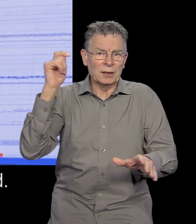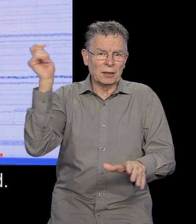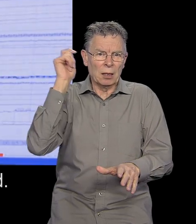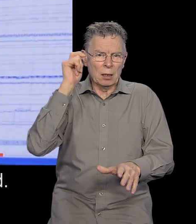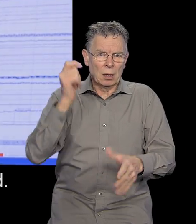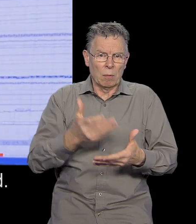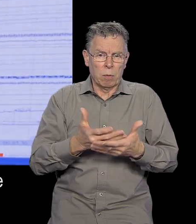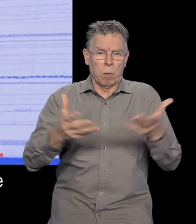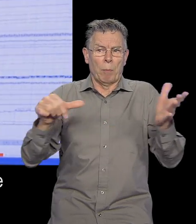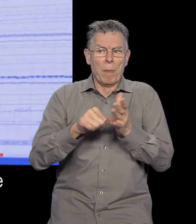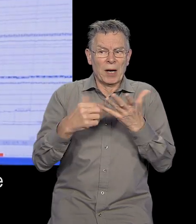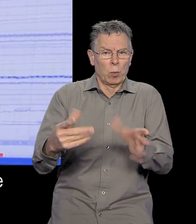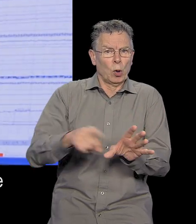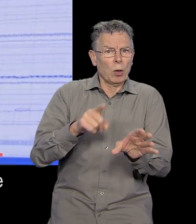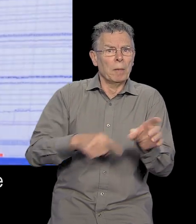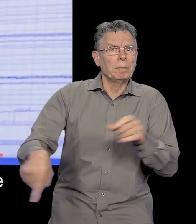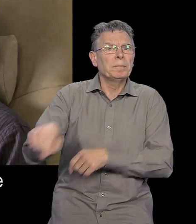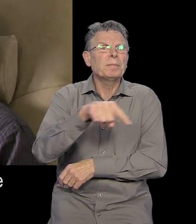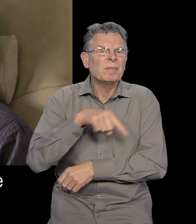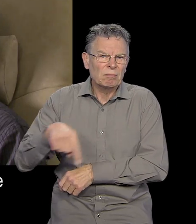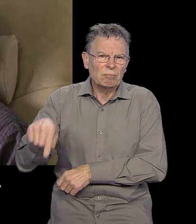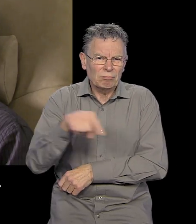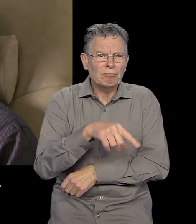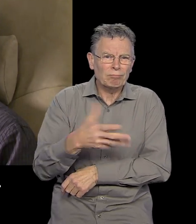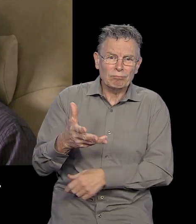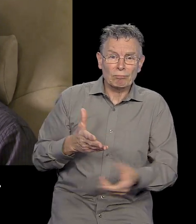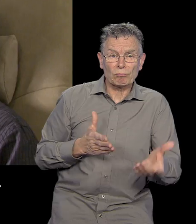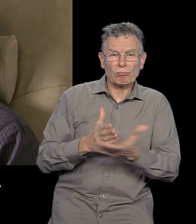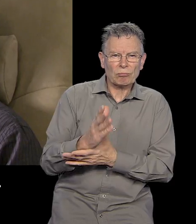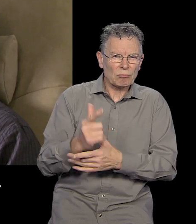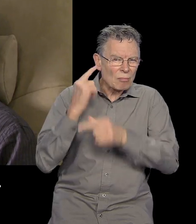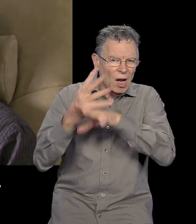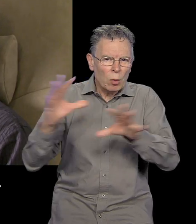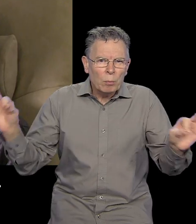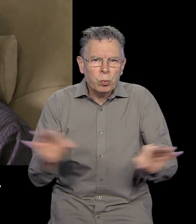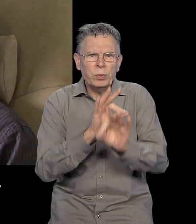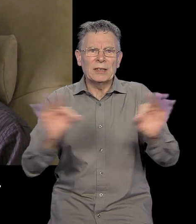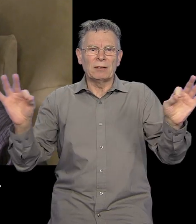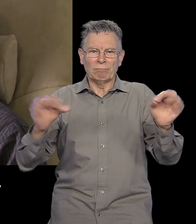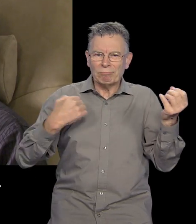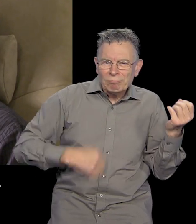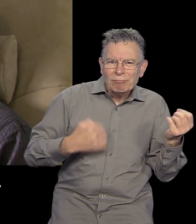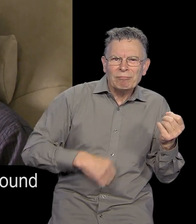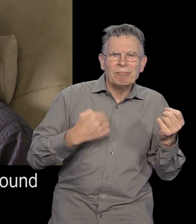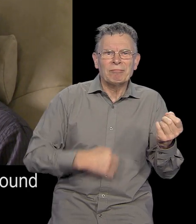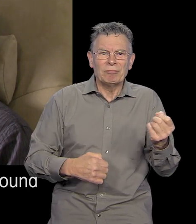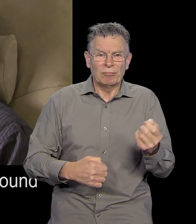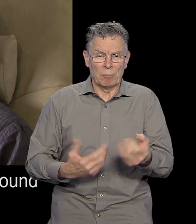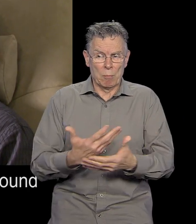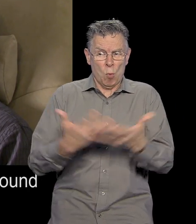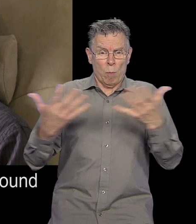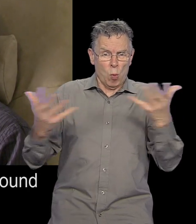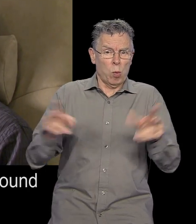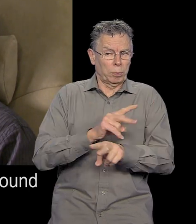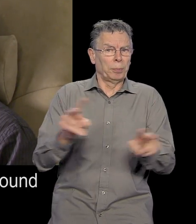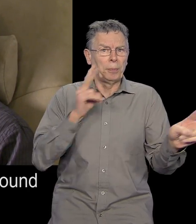the sound. Tinnitus might become more problematic in the younger generation, now that the self-inflicted